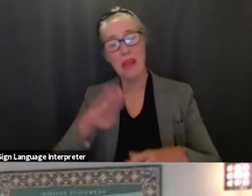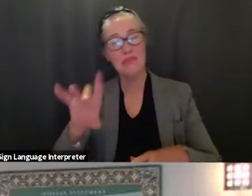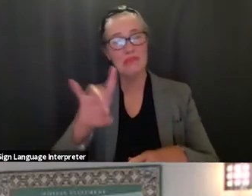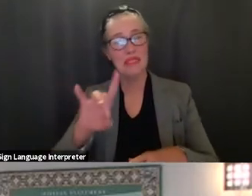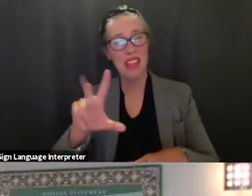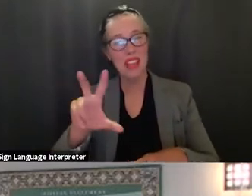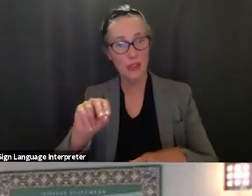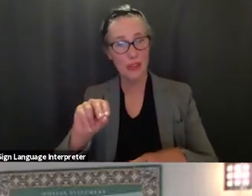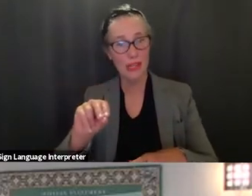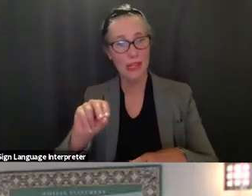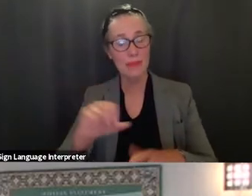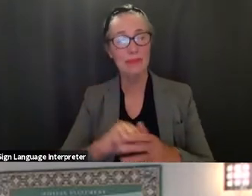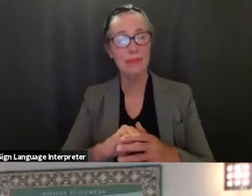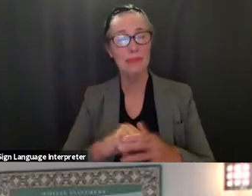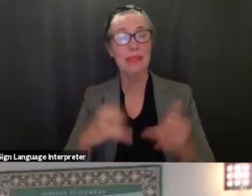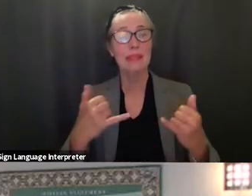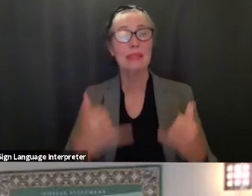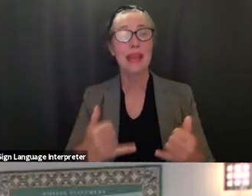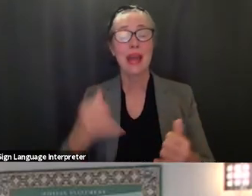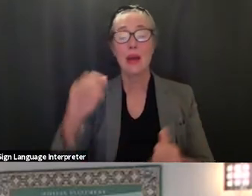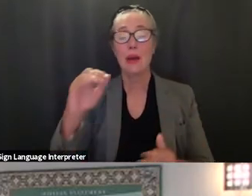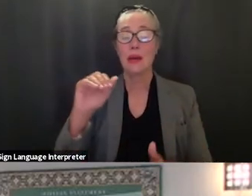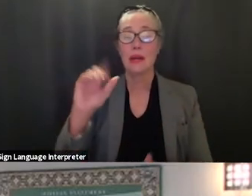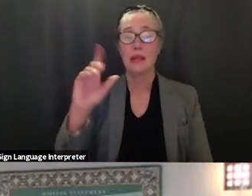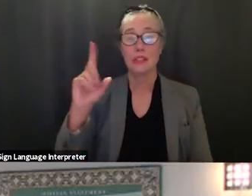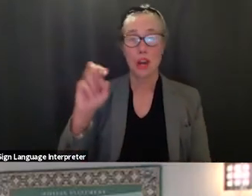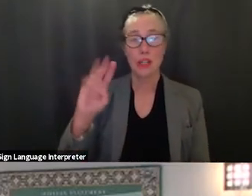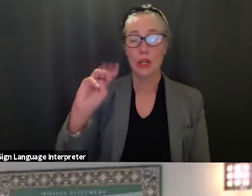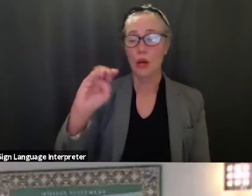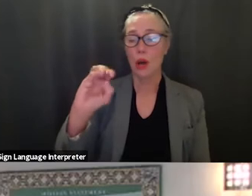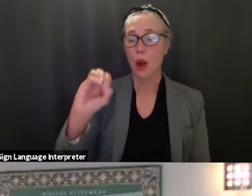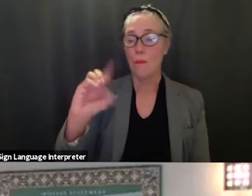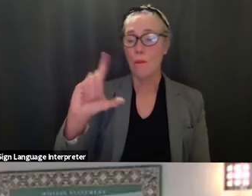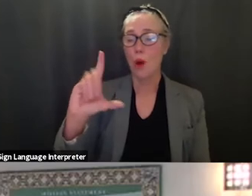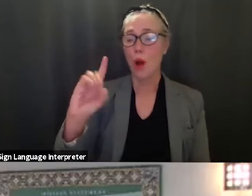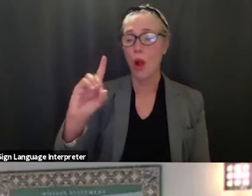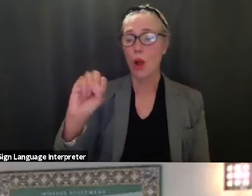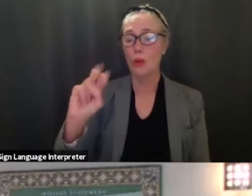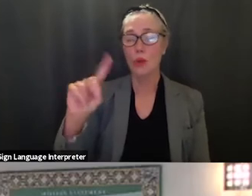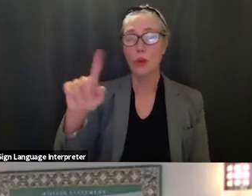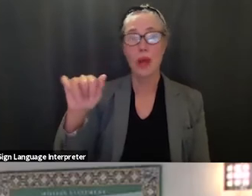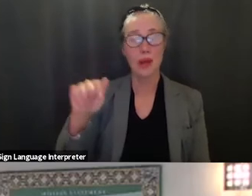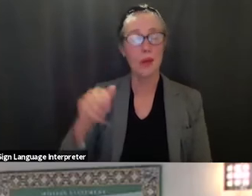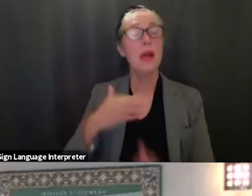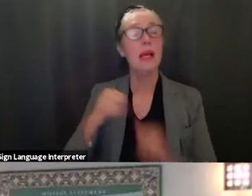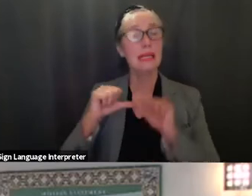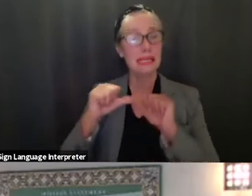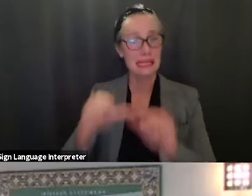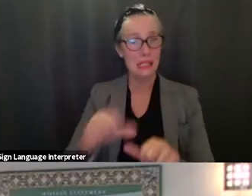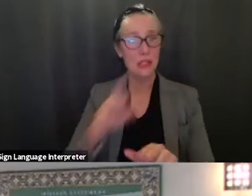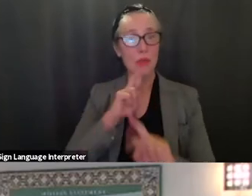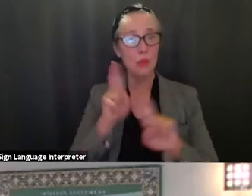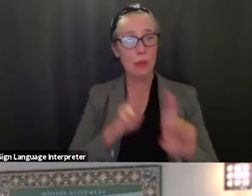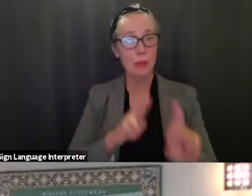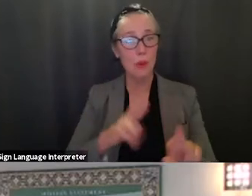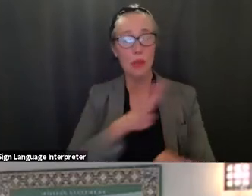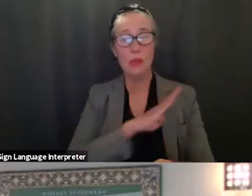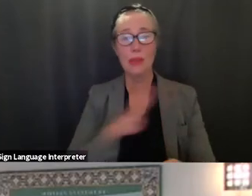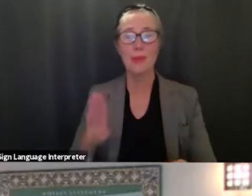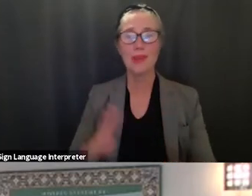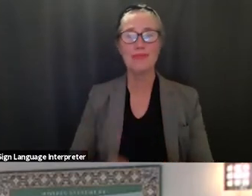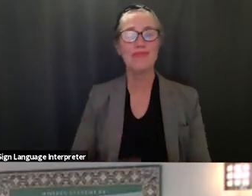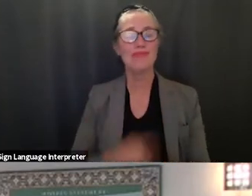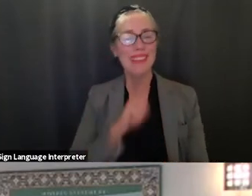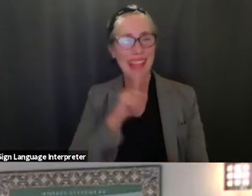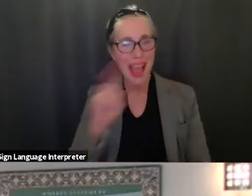possible and so now dr maldonado will you continue with your report to the board absolutely good evening once